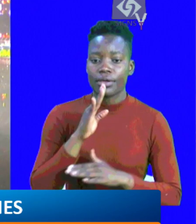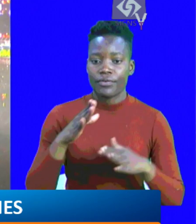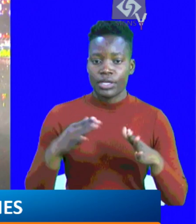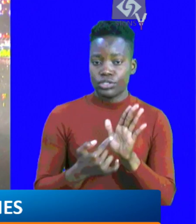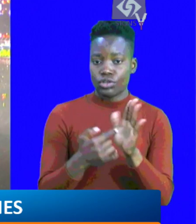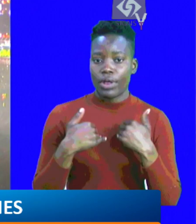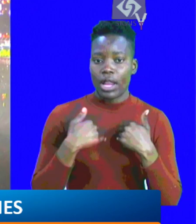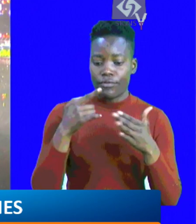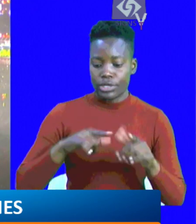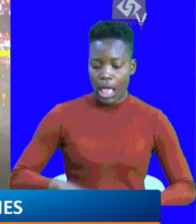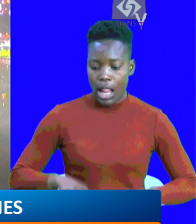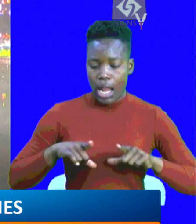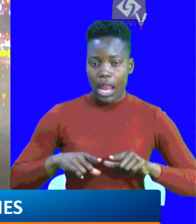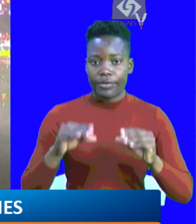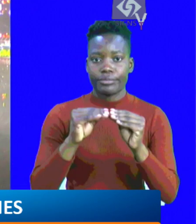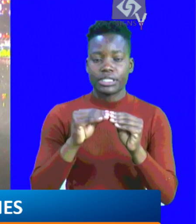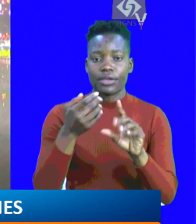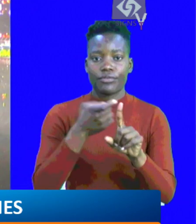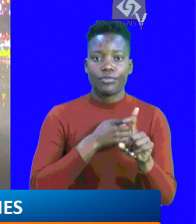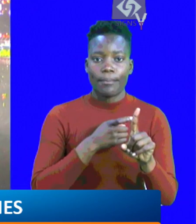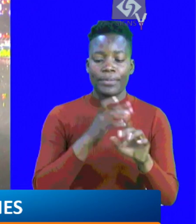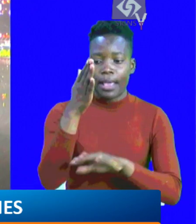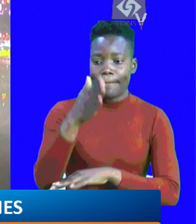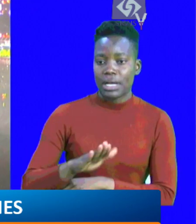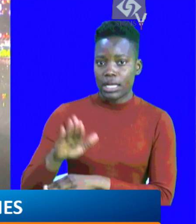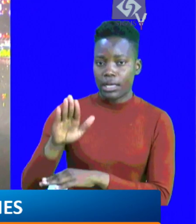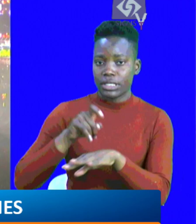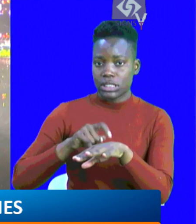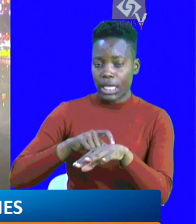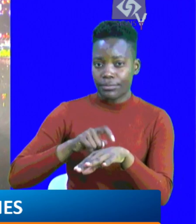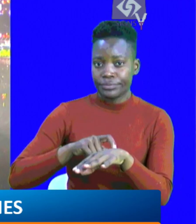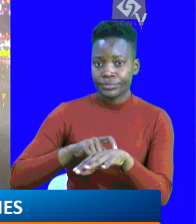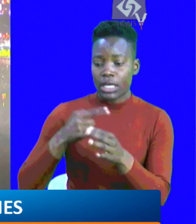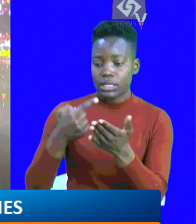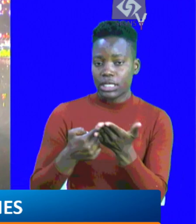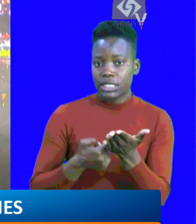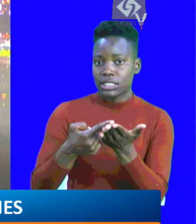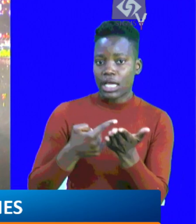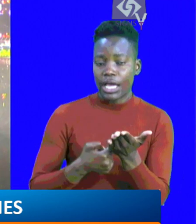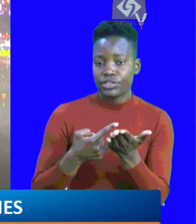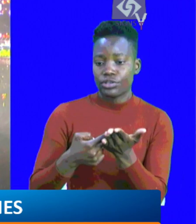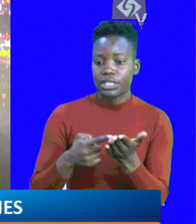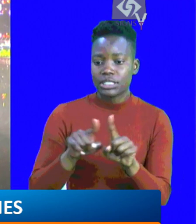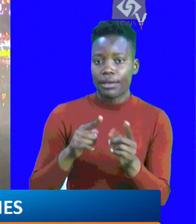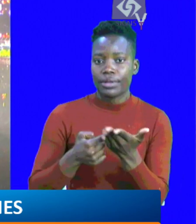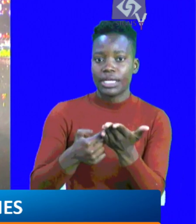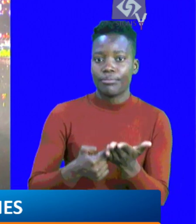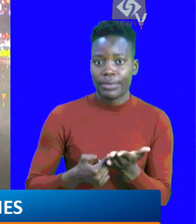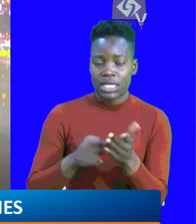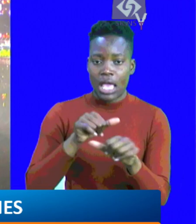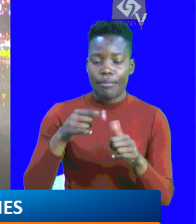And immediately after the breakfast show, we will be bringing you live proceedings from Parliament as the